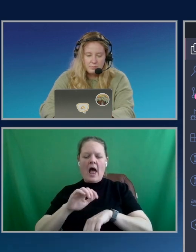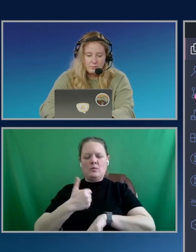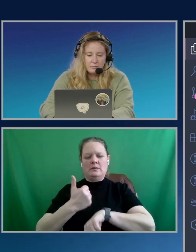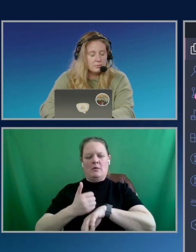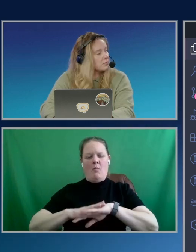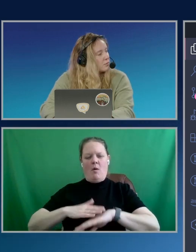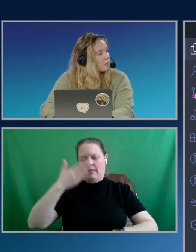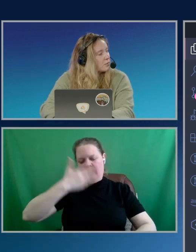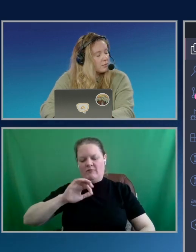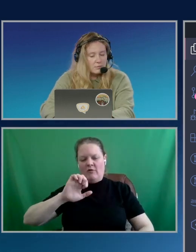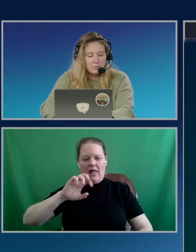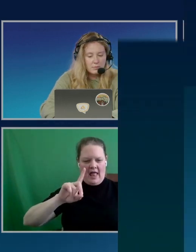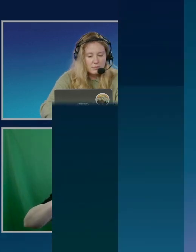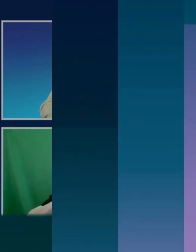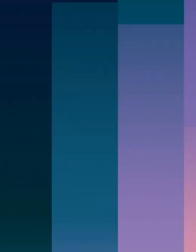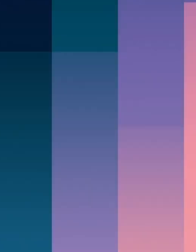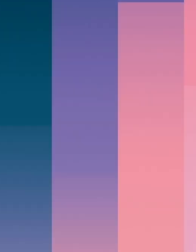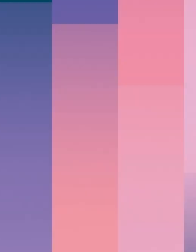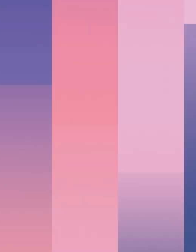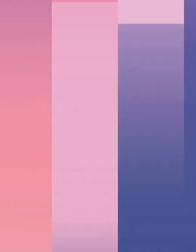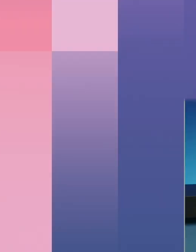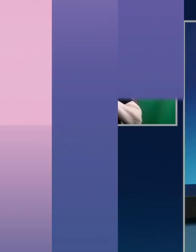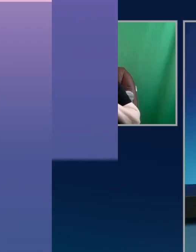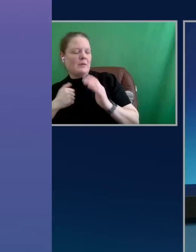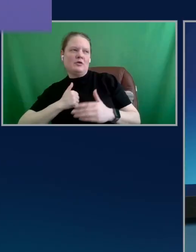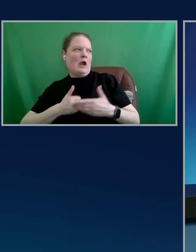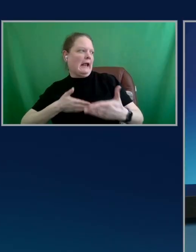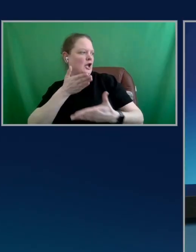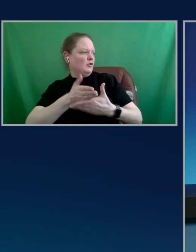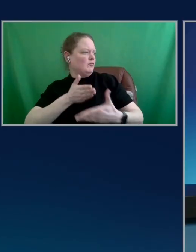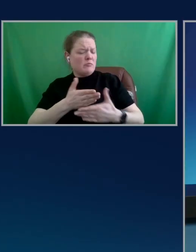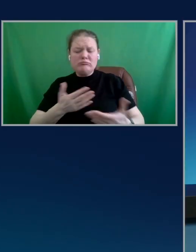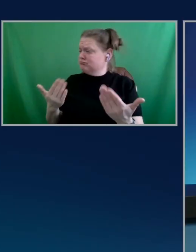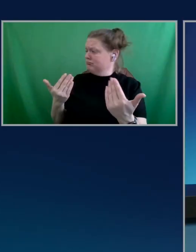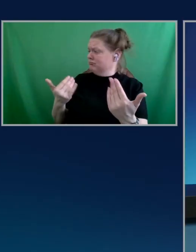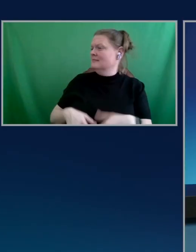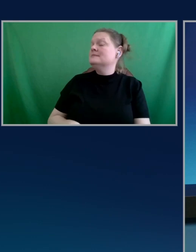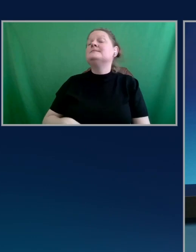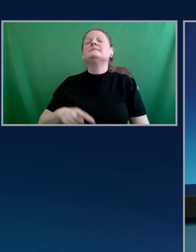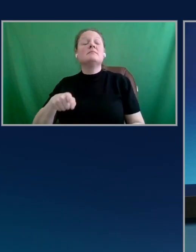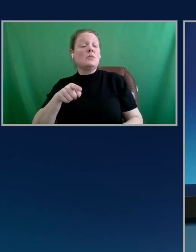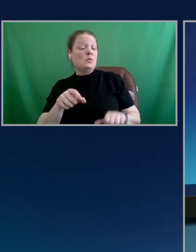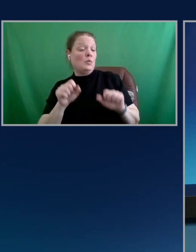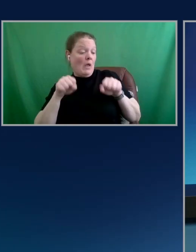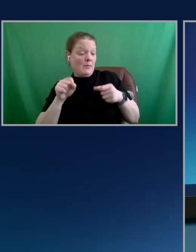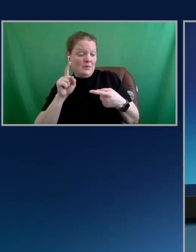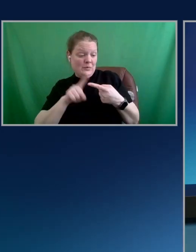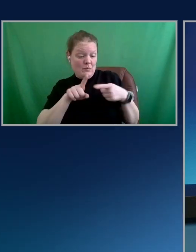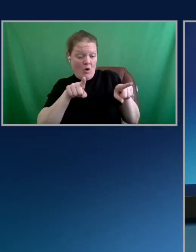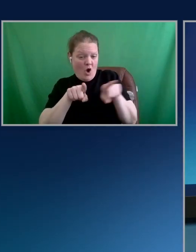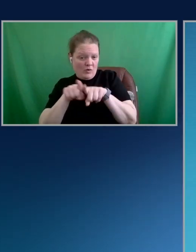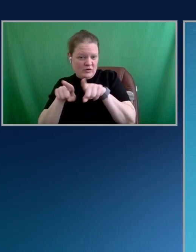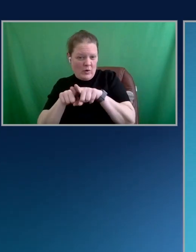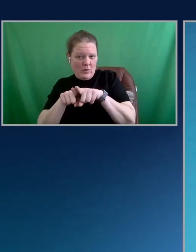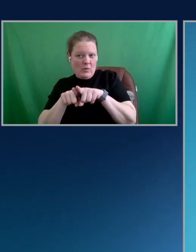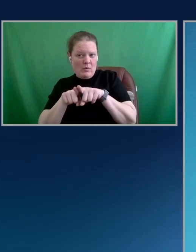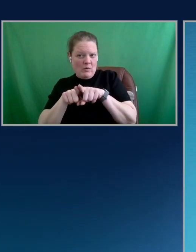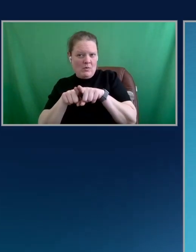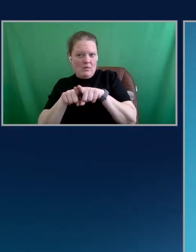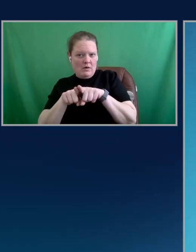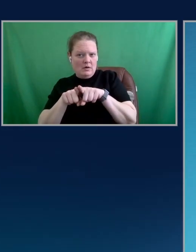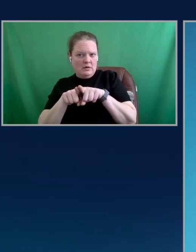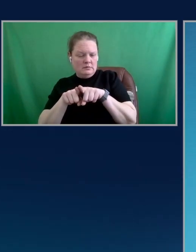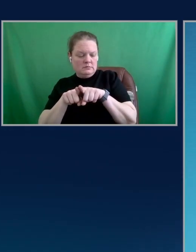noticed, Allie, too. Just I keep interrupting you. I'm sorry. But you're able then to also the